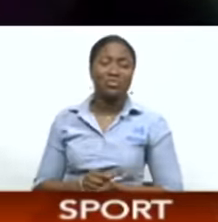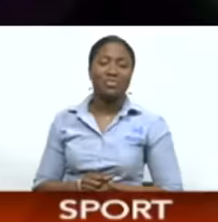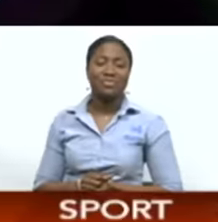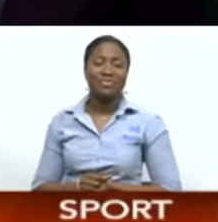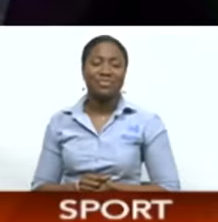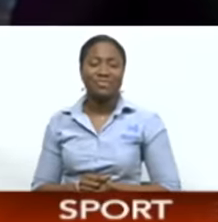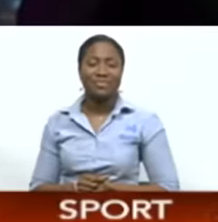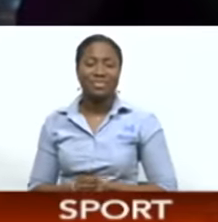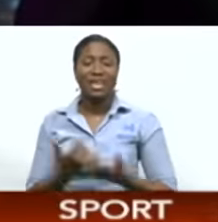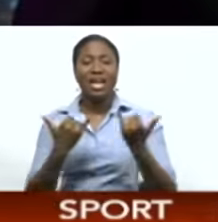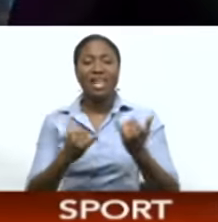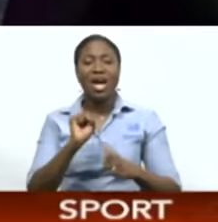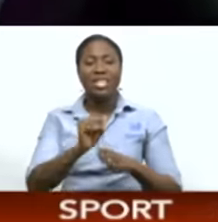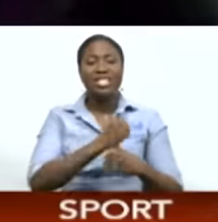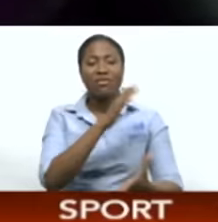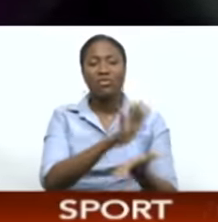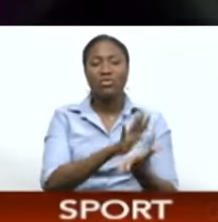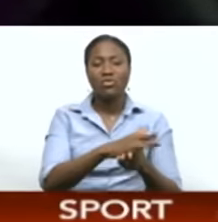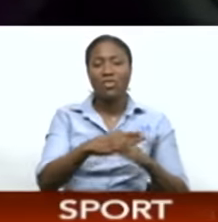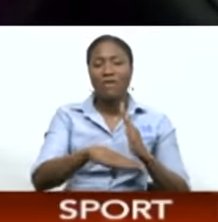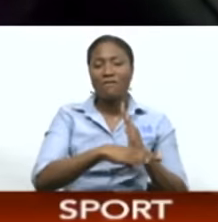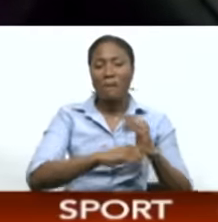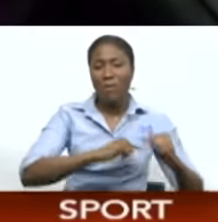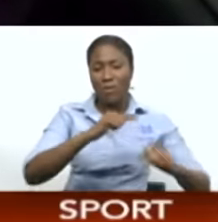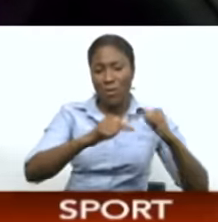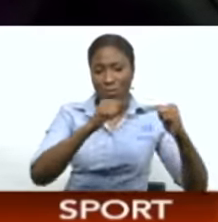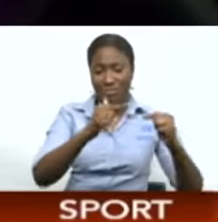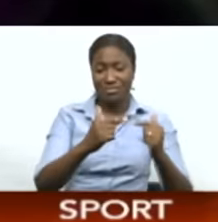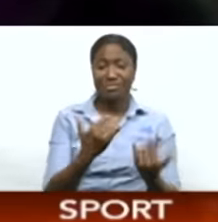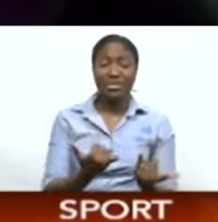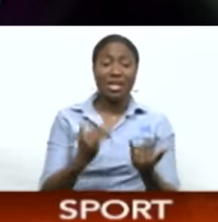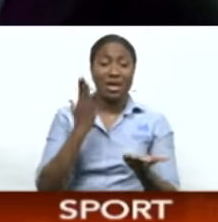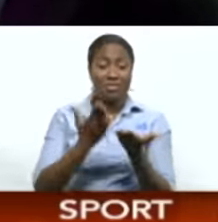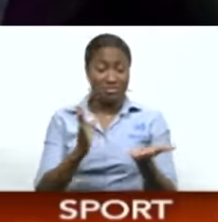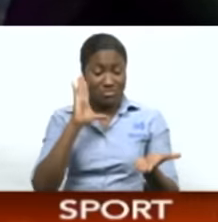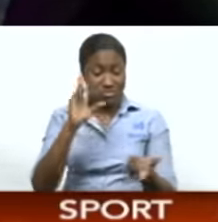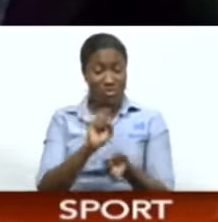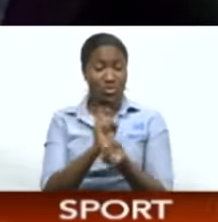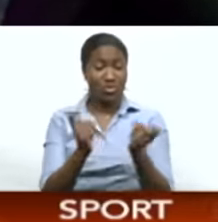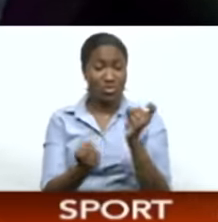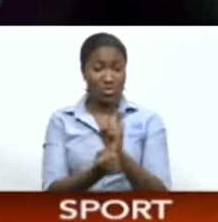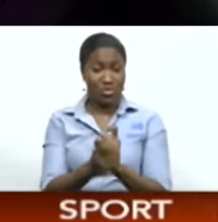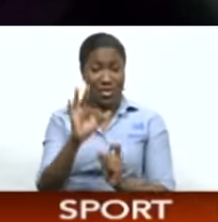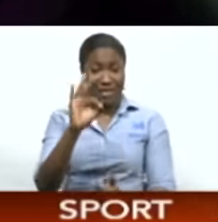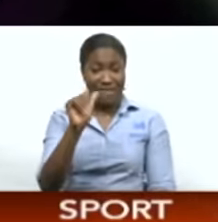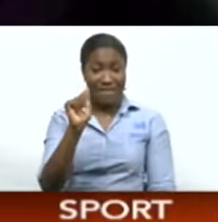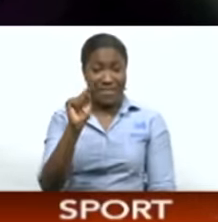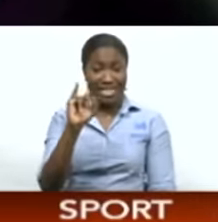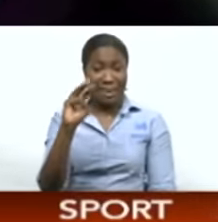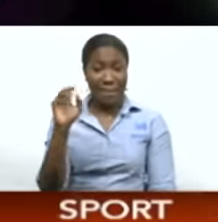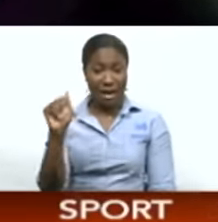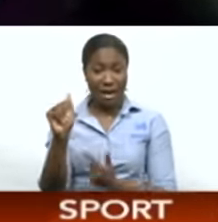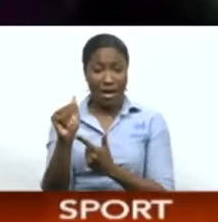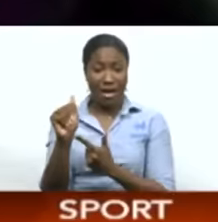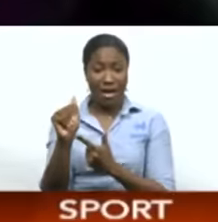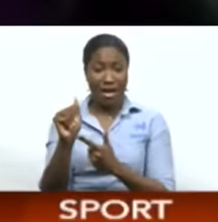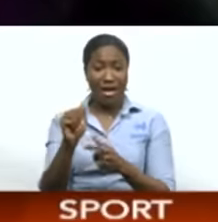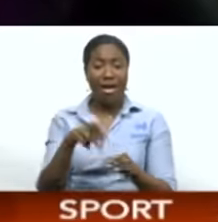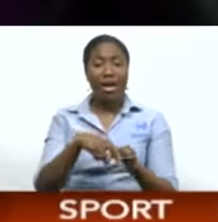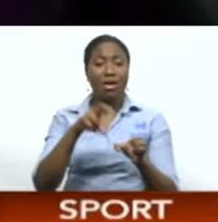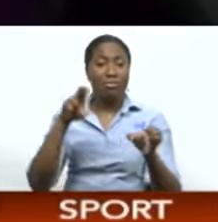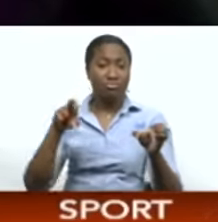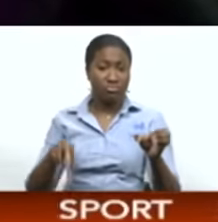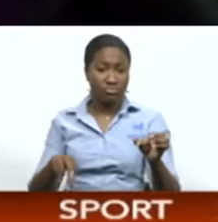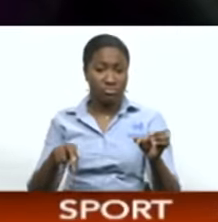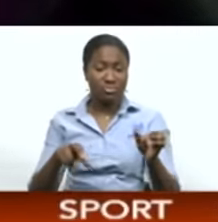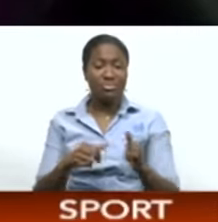the SSFL. On an afternoon that may very well change the course of the season, Fatima College pulled away from the rest of the Premiership